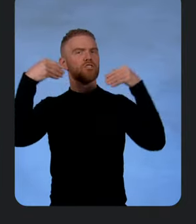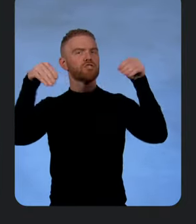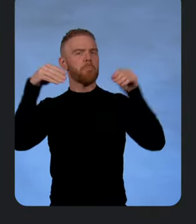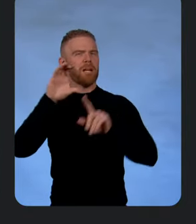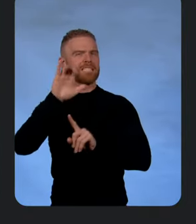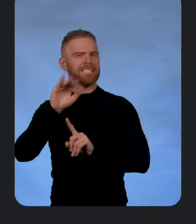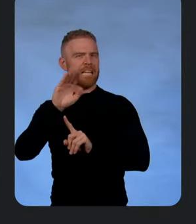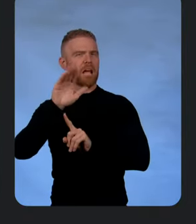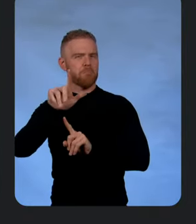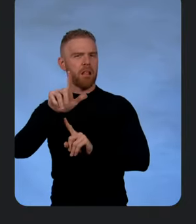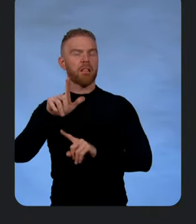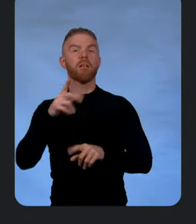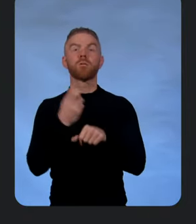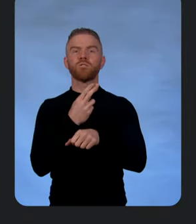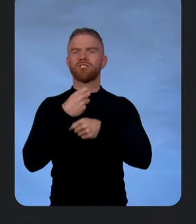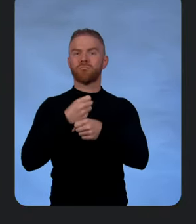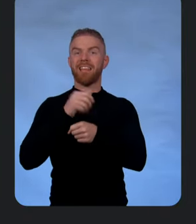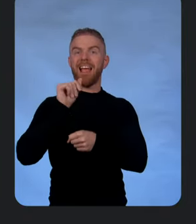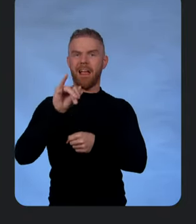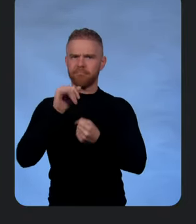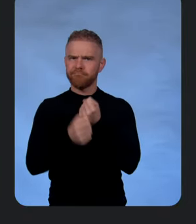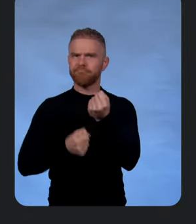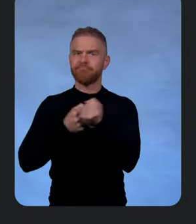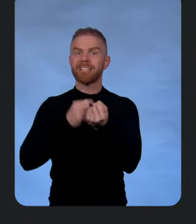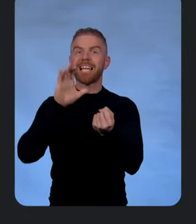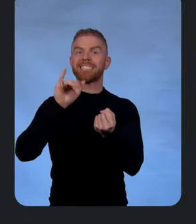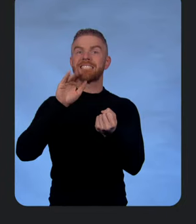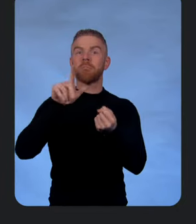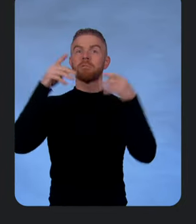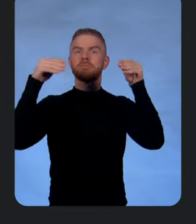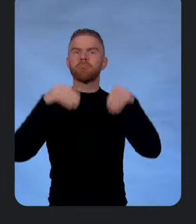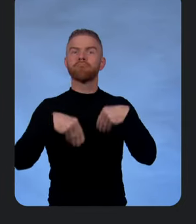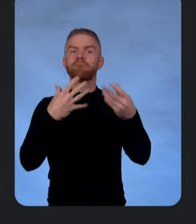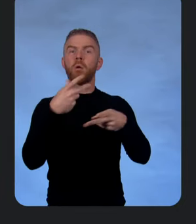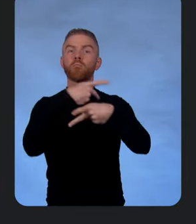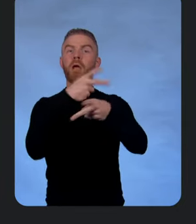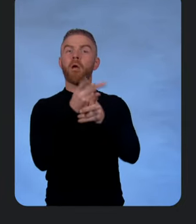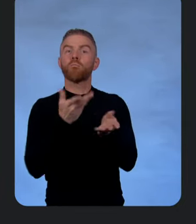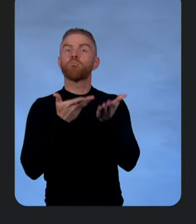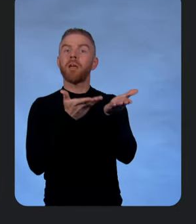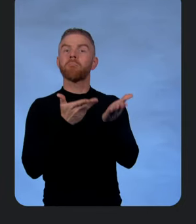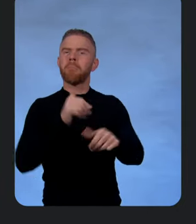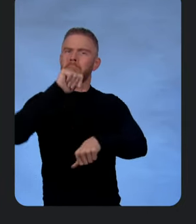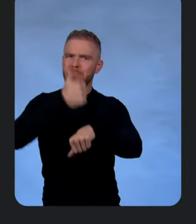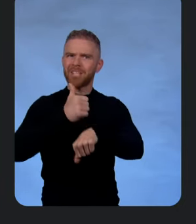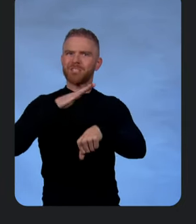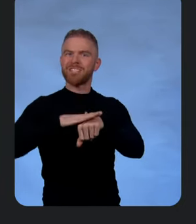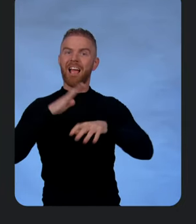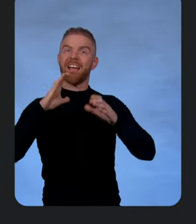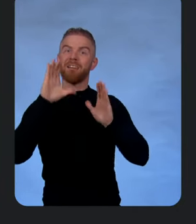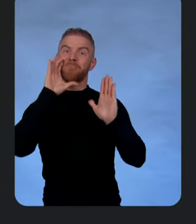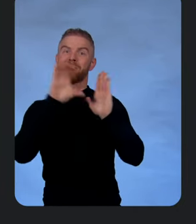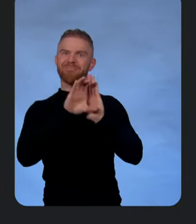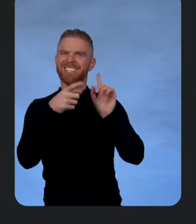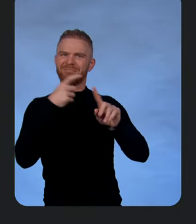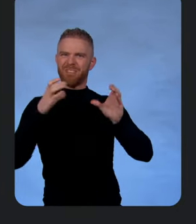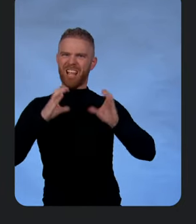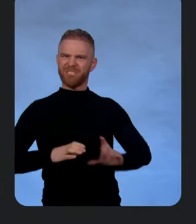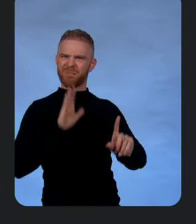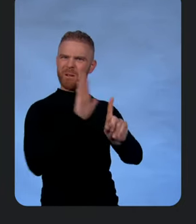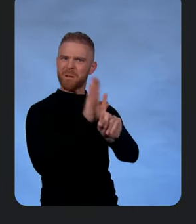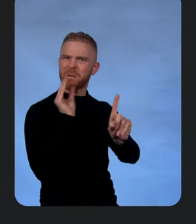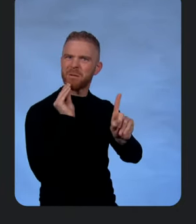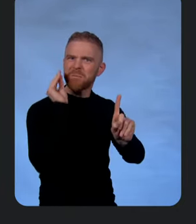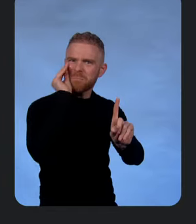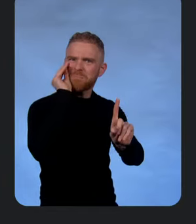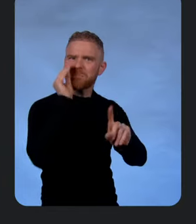generative AI enables Symbol Shops to provide product recommendations based on images of the customer's own home. In